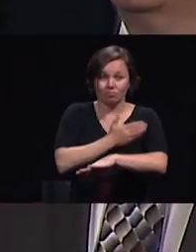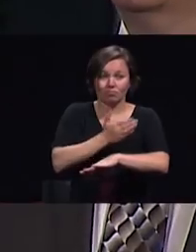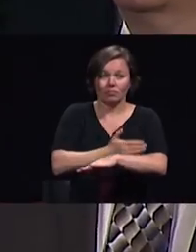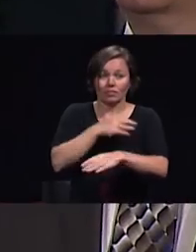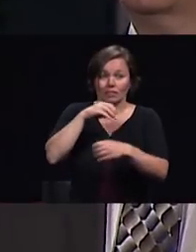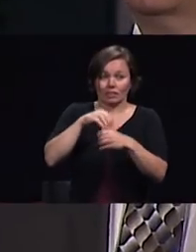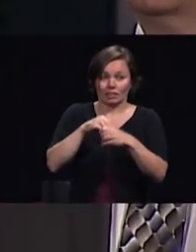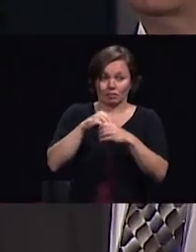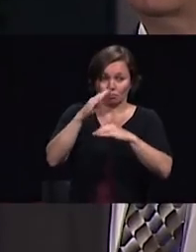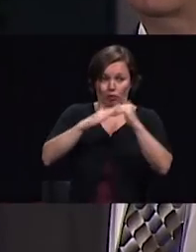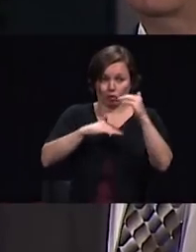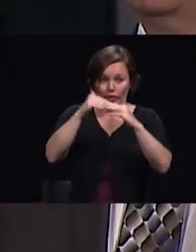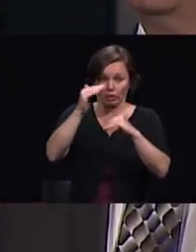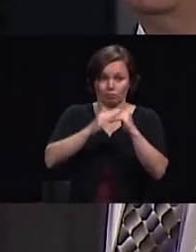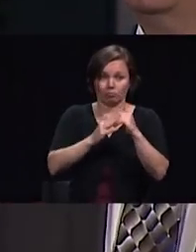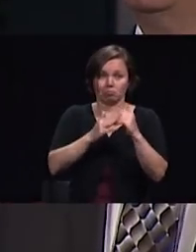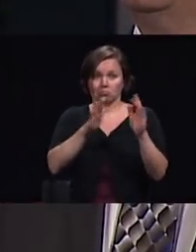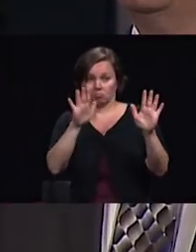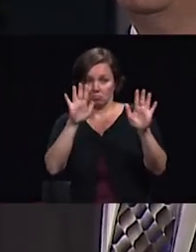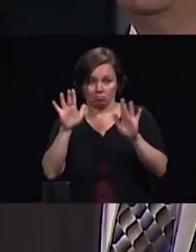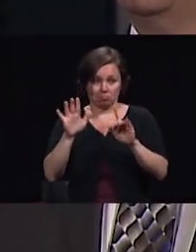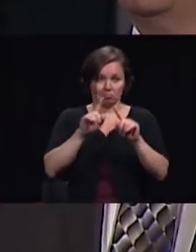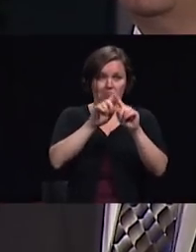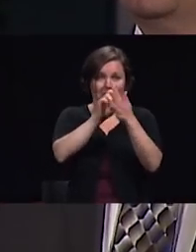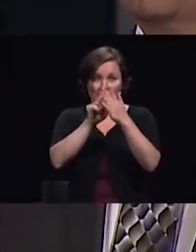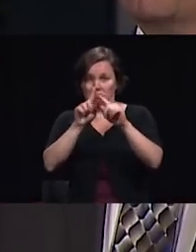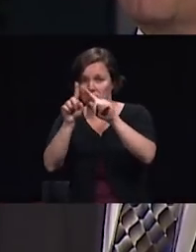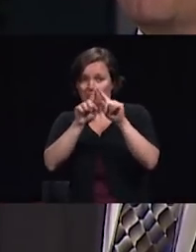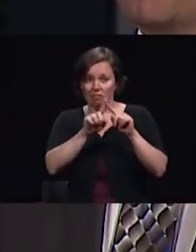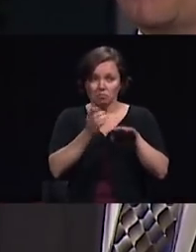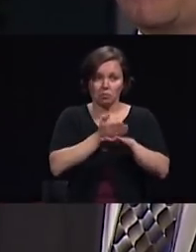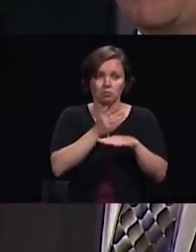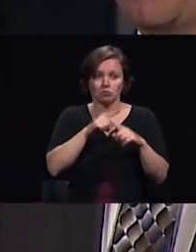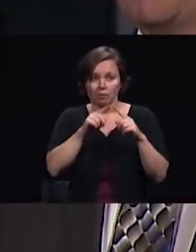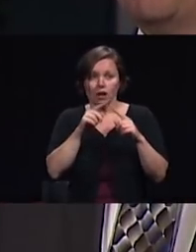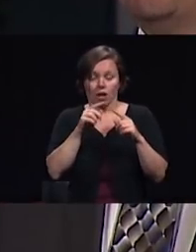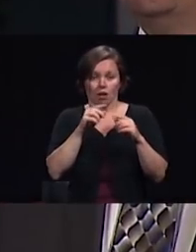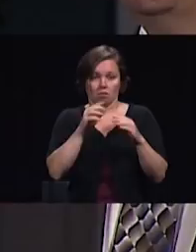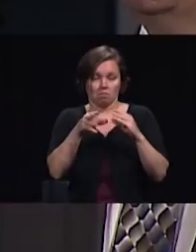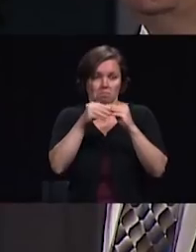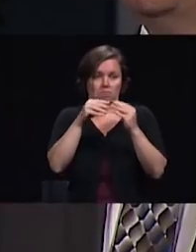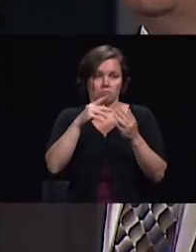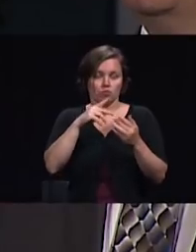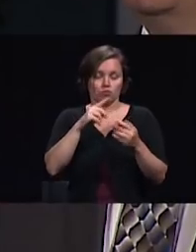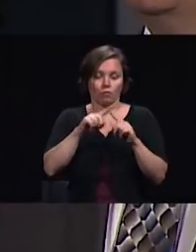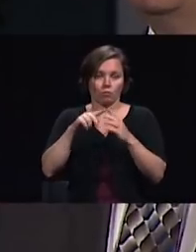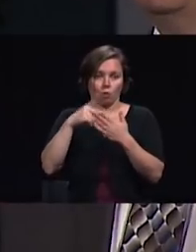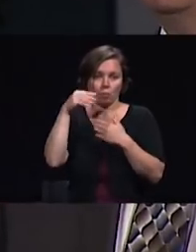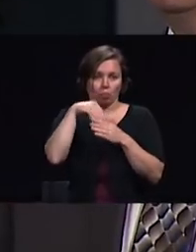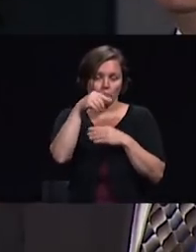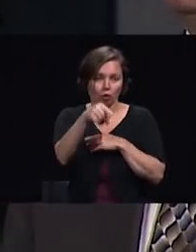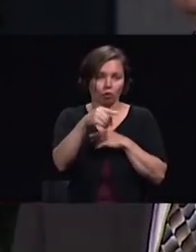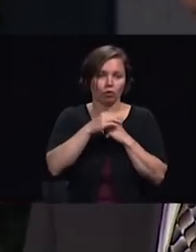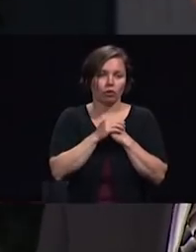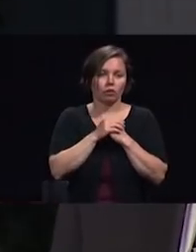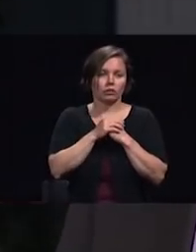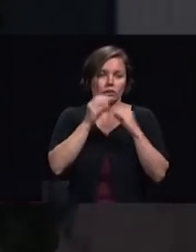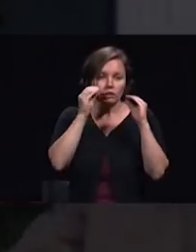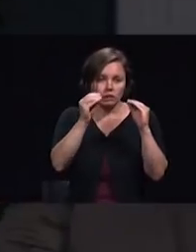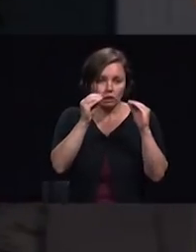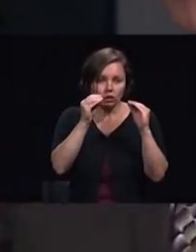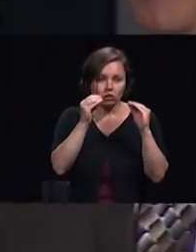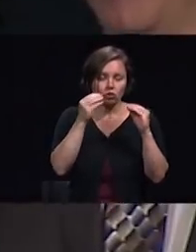designed to allow for multiple outreach initiatives that can serve the local people and bring them to know Christ in practical ways